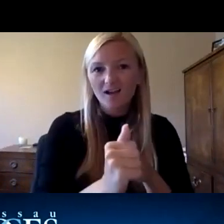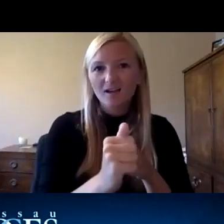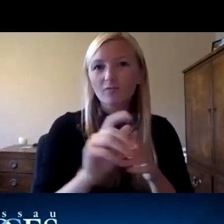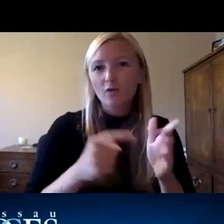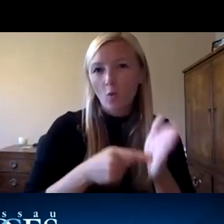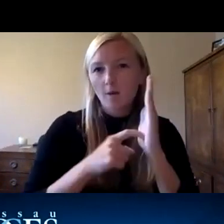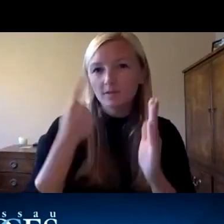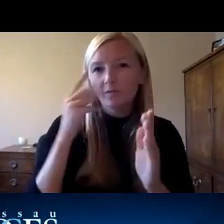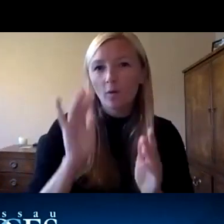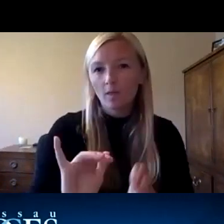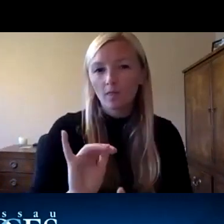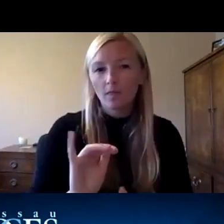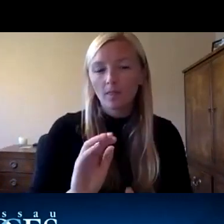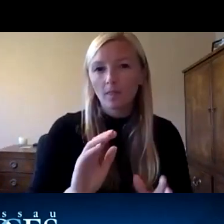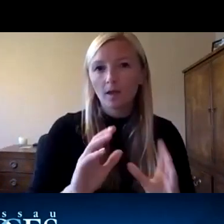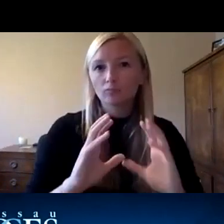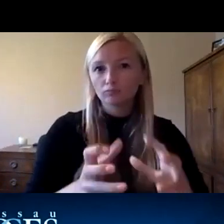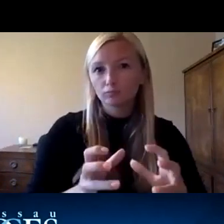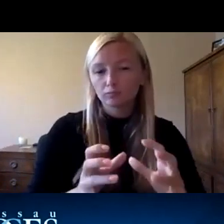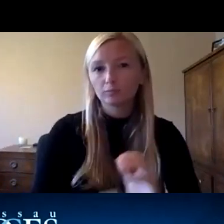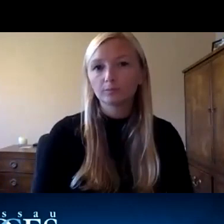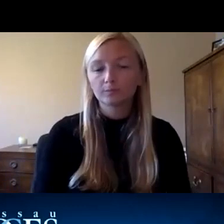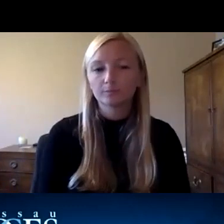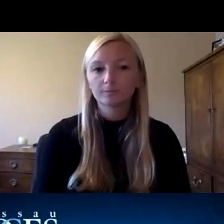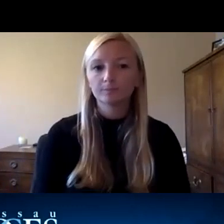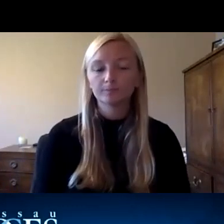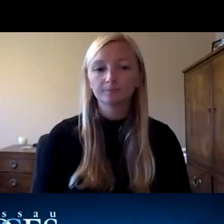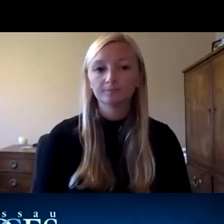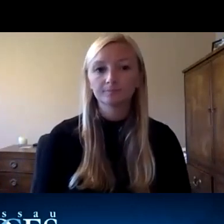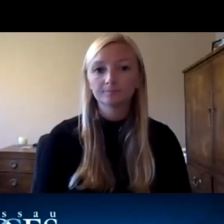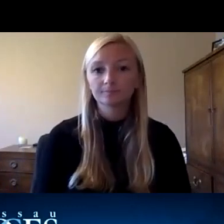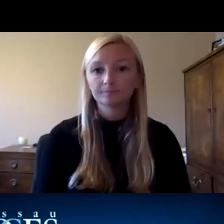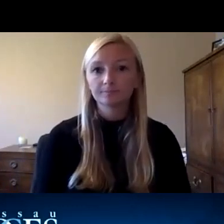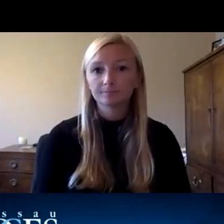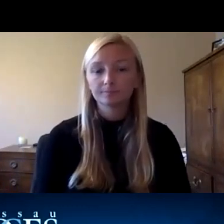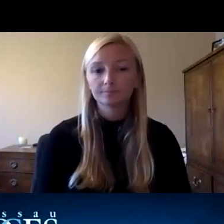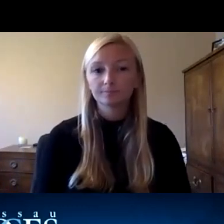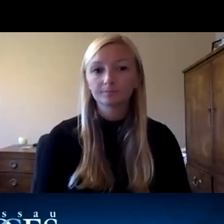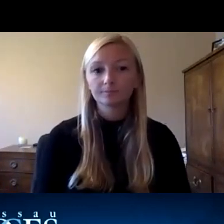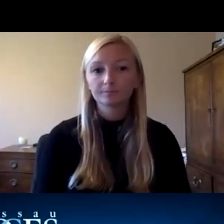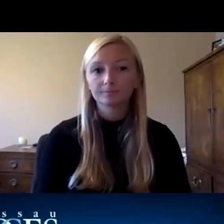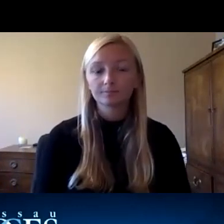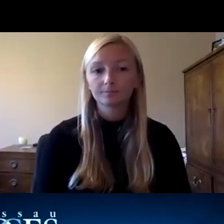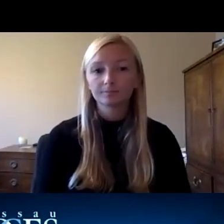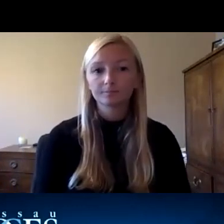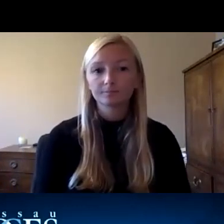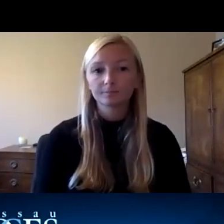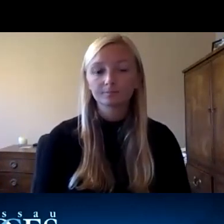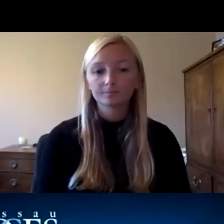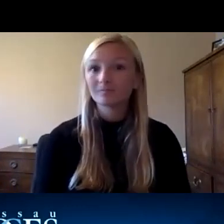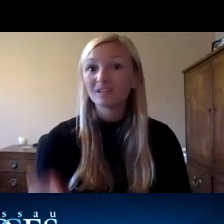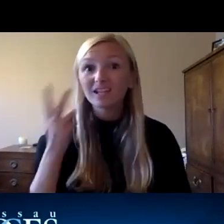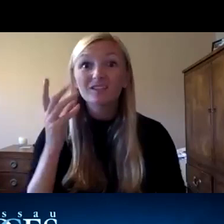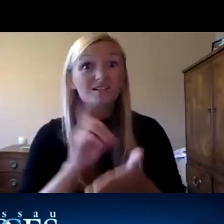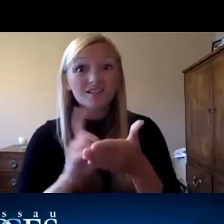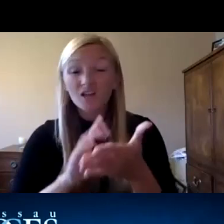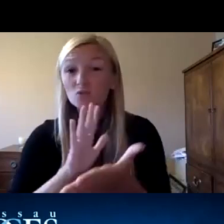are for that particular either institution or community and ensuring that again i say this with whether it's you're designing a school